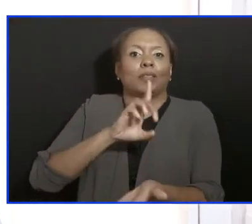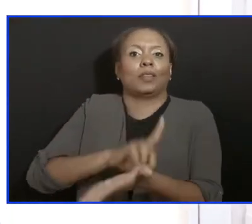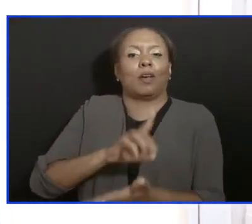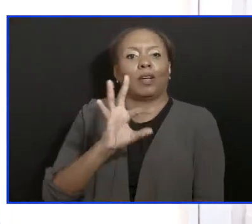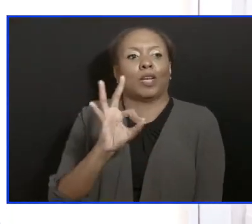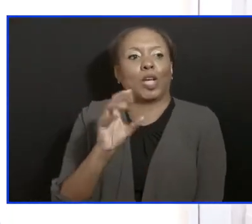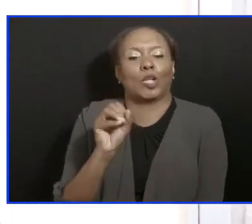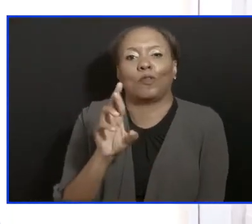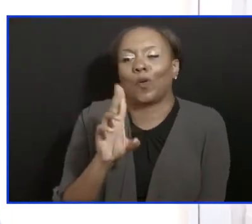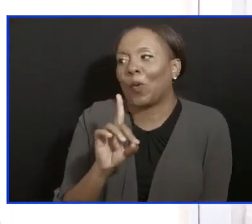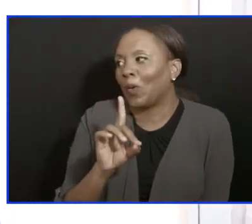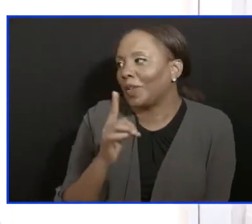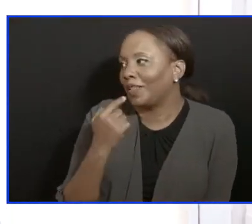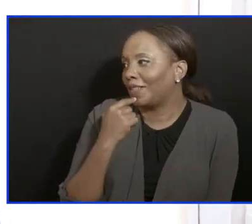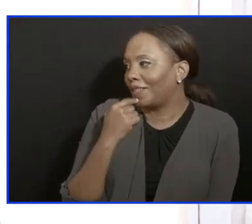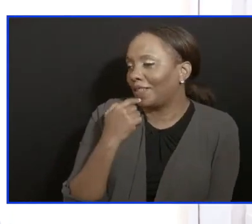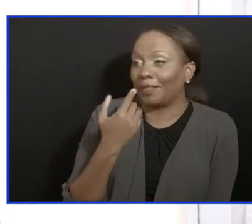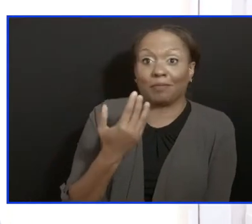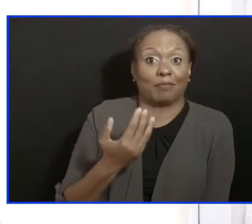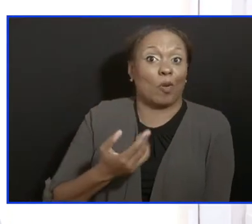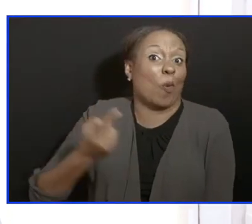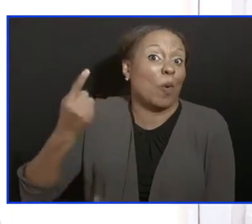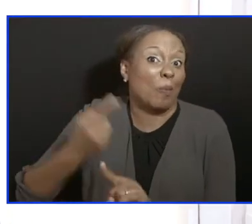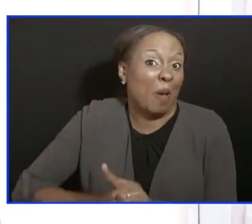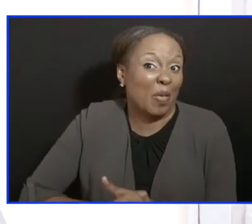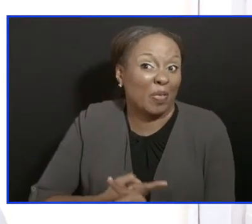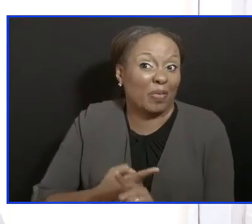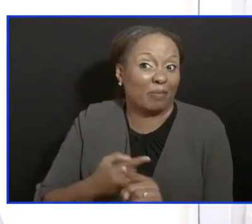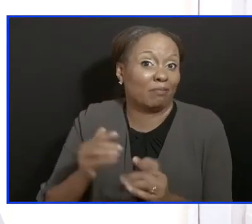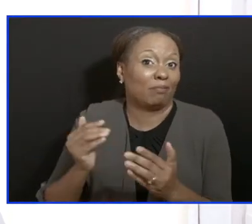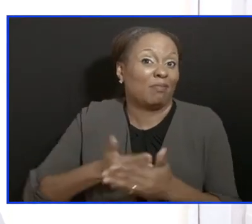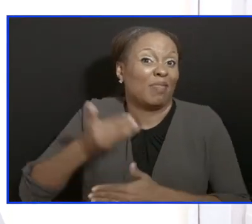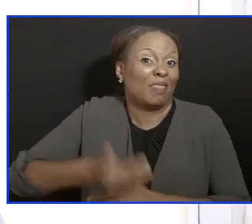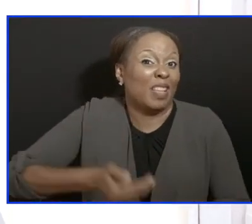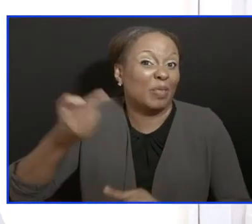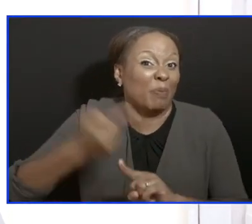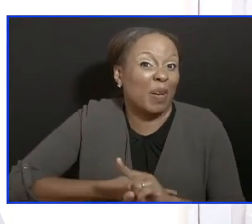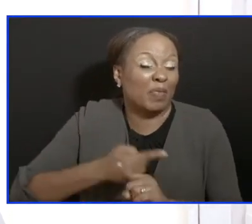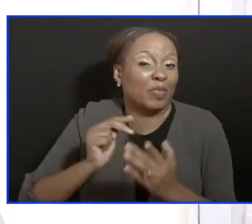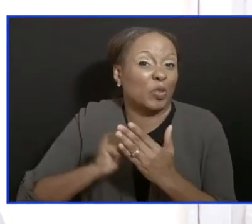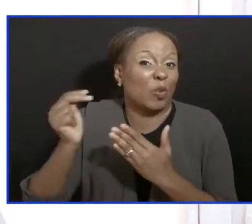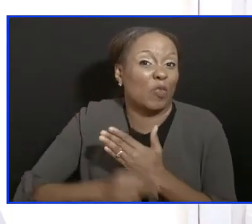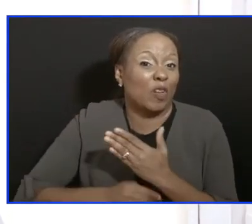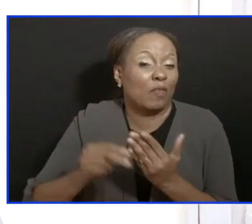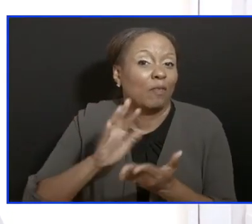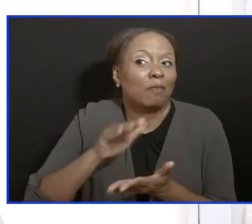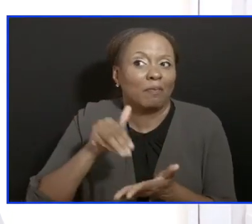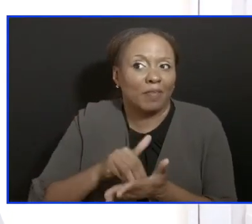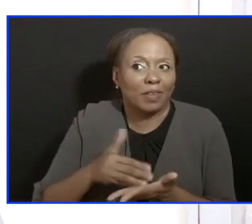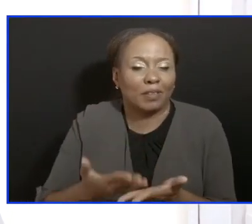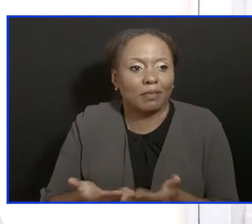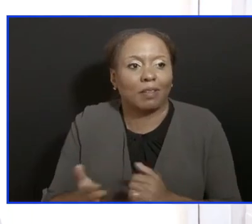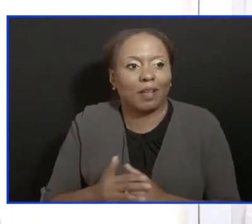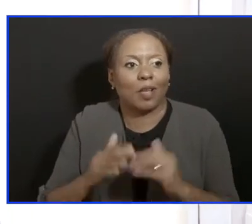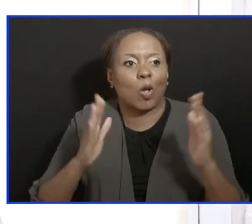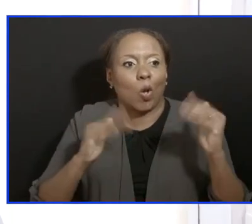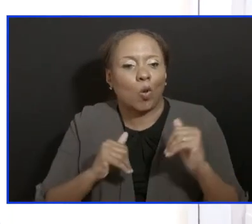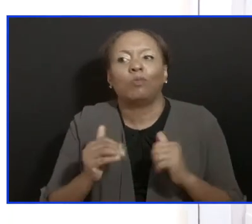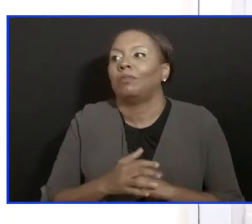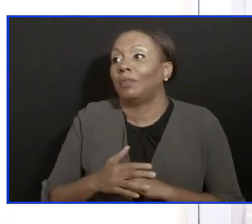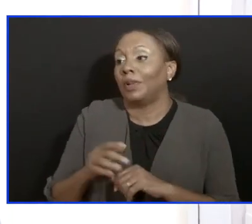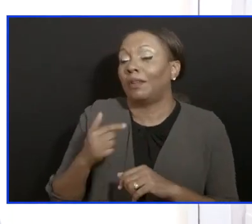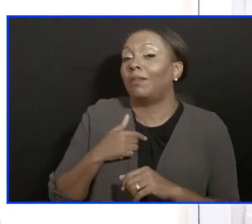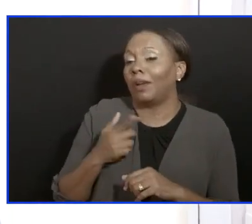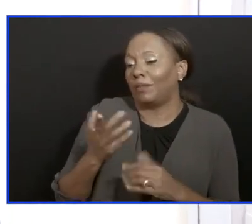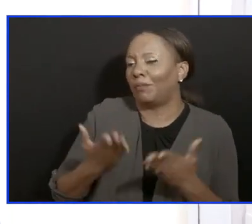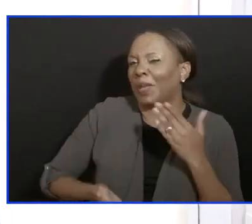he went for a month, just under a month, I hope you can do better for him than you've done for me. And that you can give us another forty-five